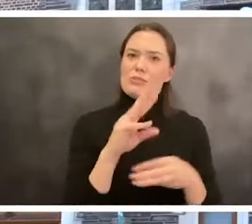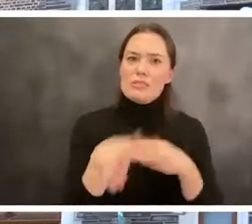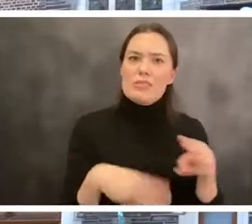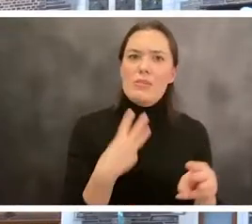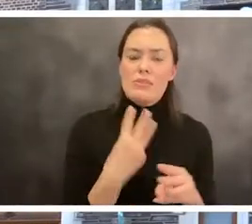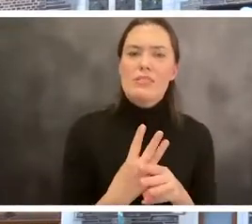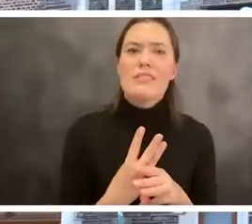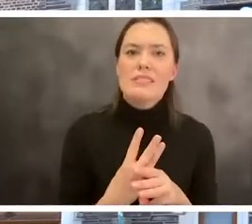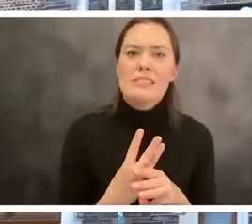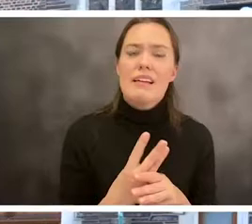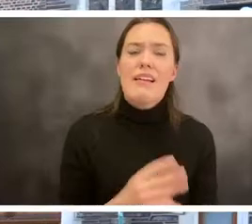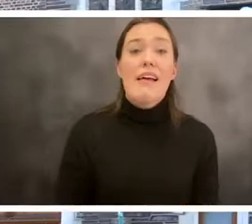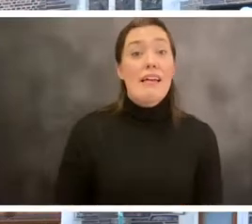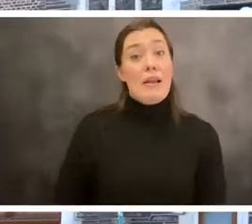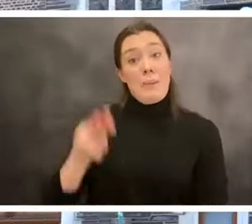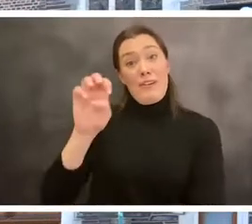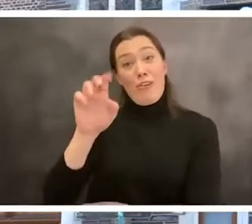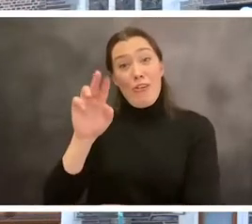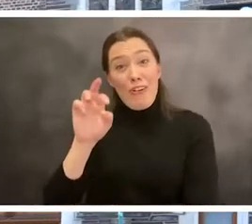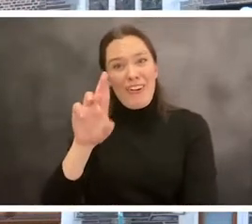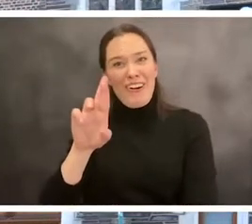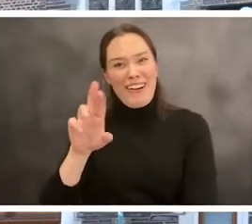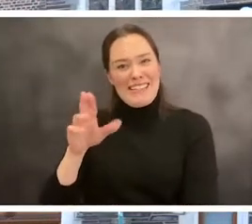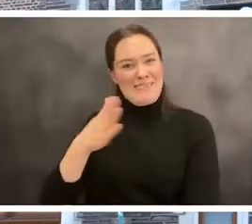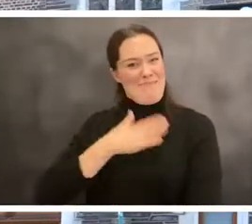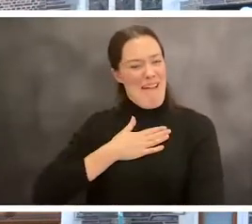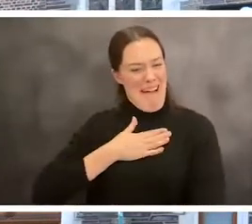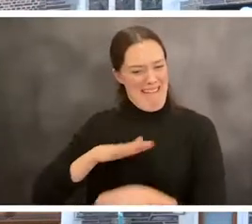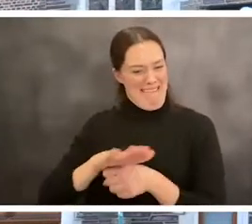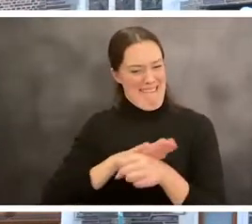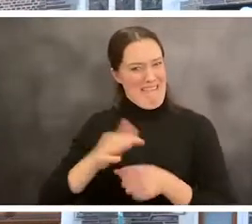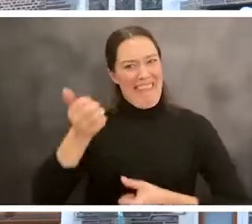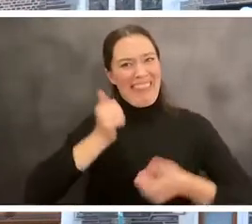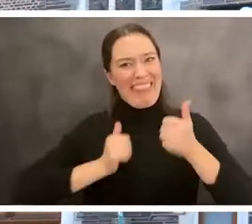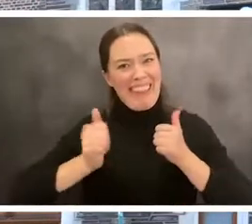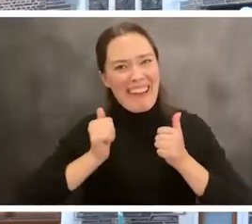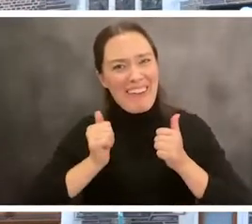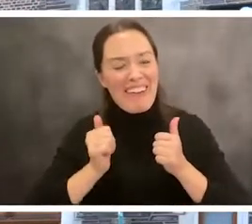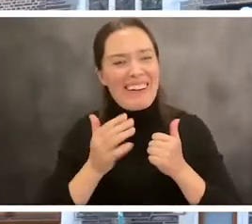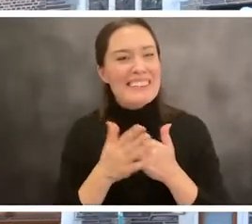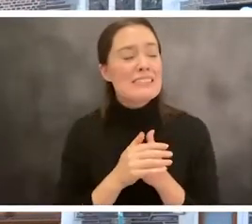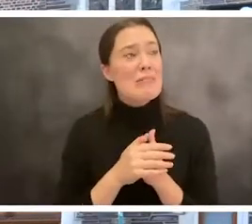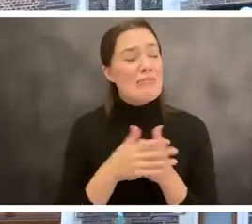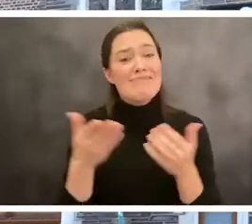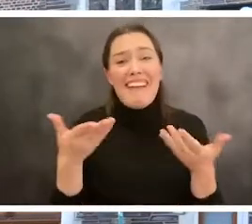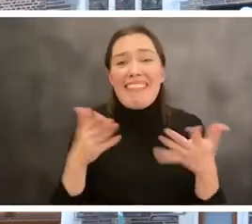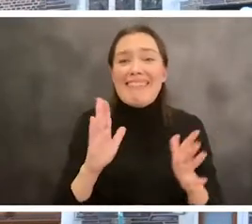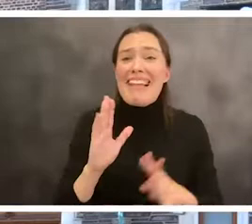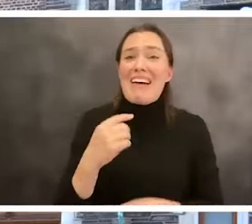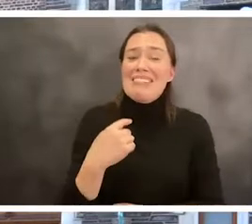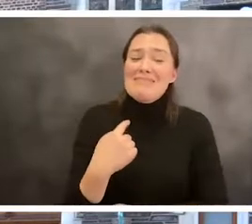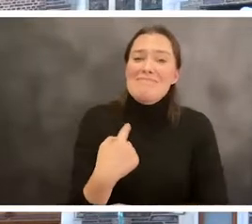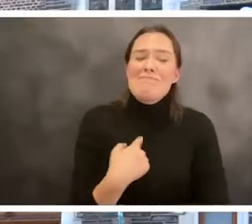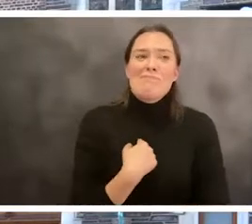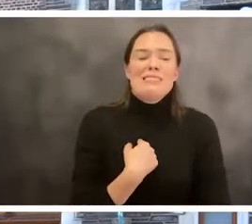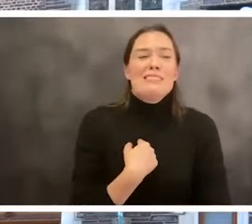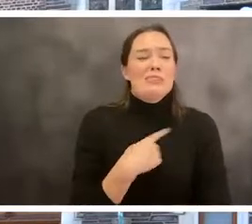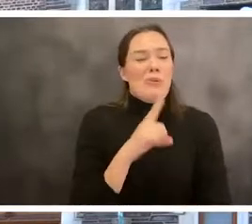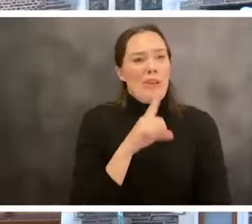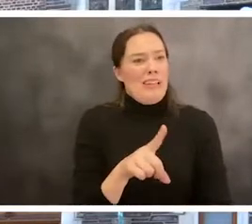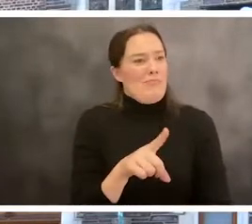McCarter, you know, is it's in my neighborhood and it's, it's just allowed me to, uh,